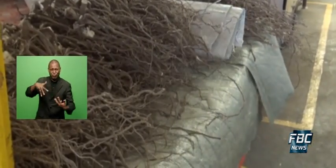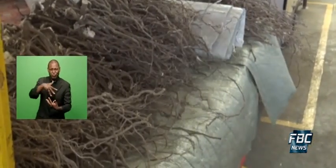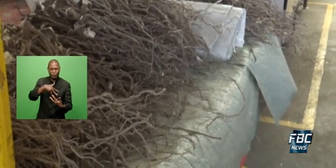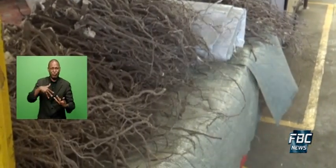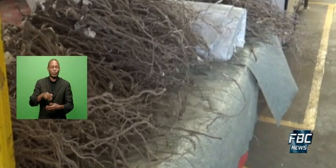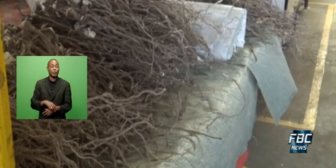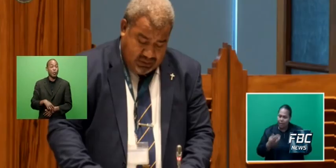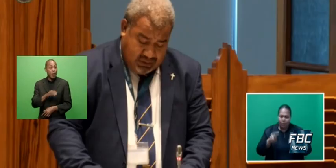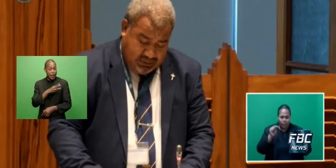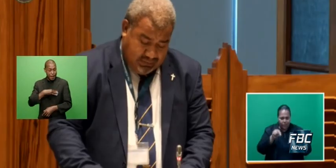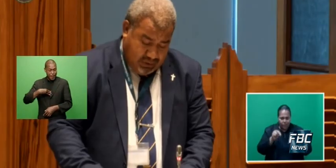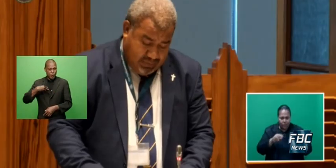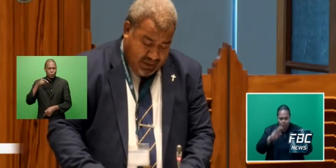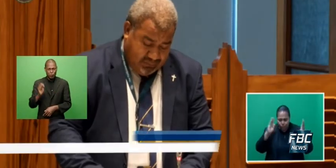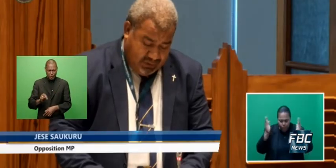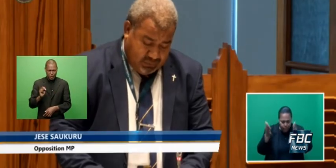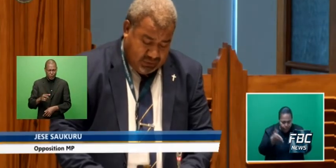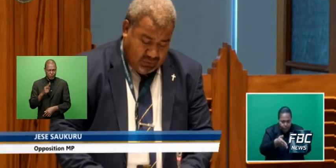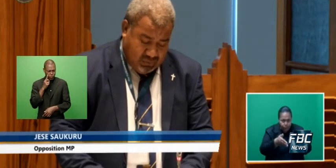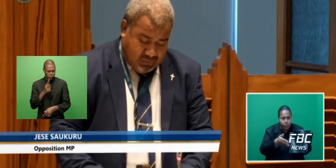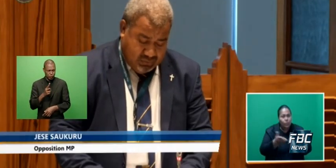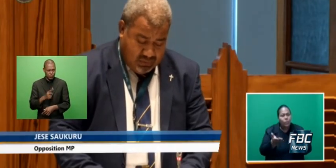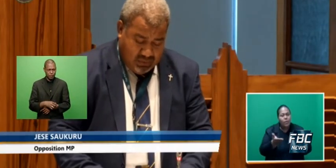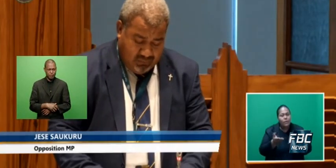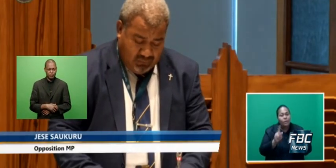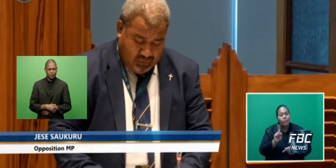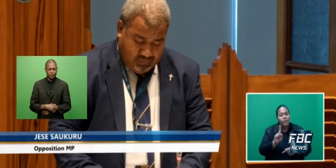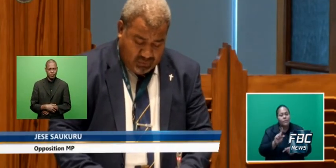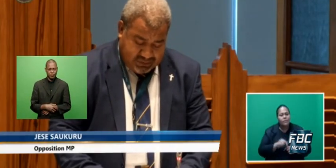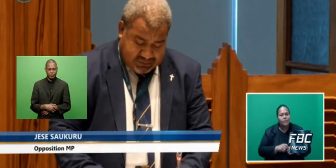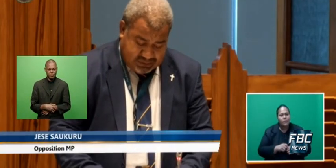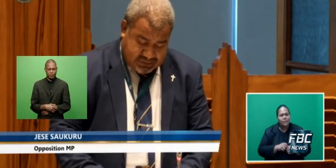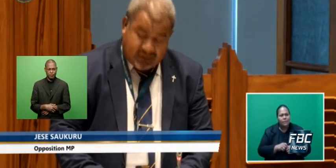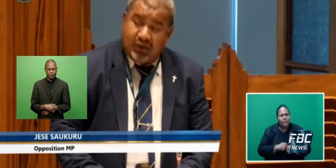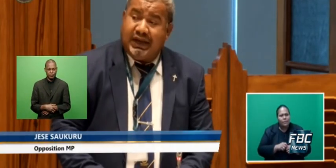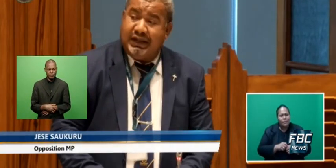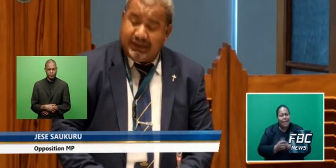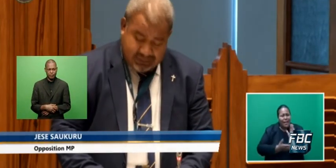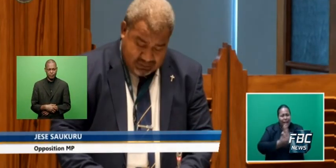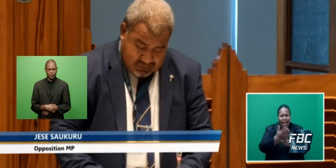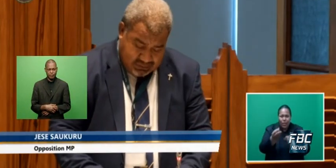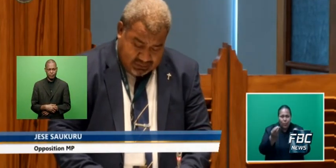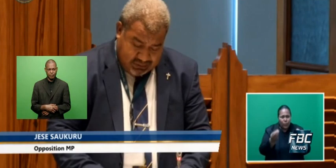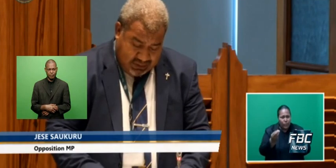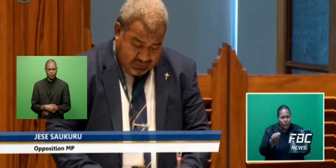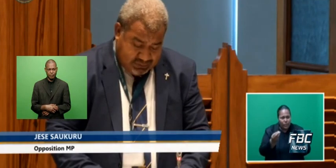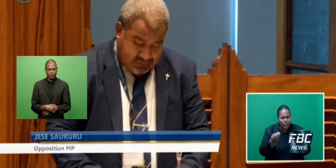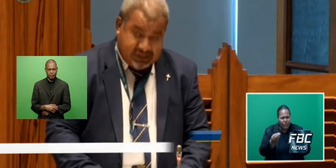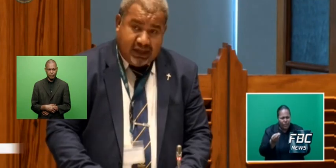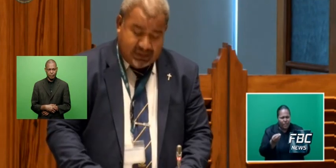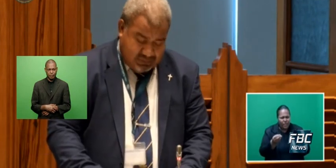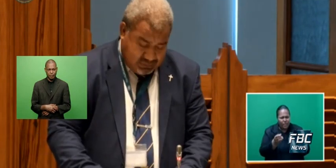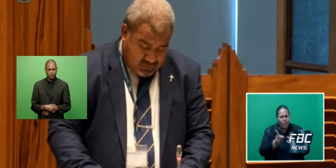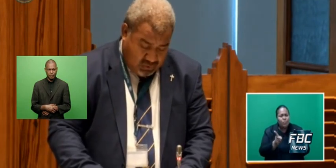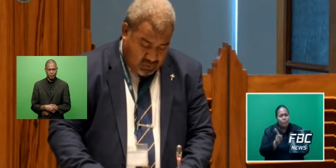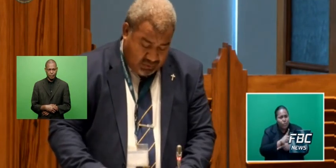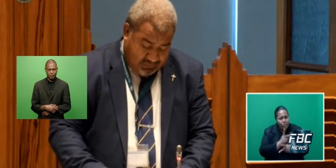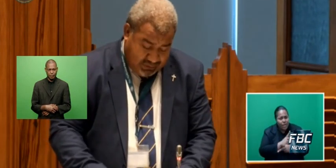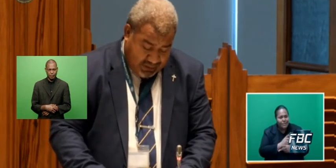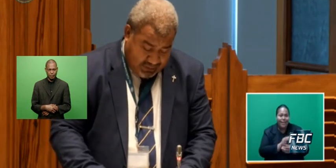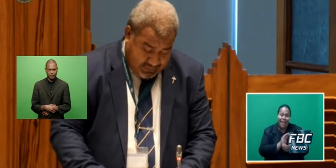refocus and develop high-value and low-volume products such as yangwana, dalo, ginger,